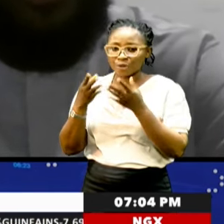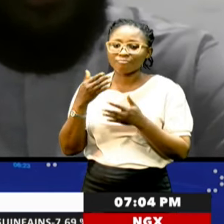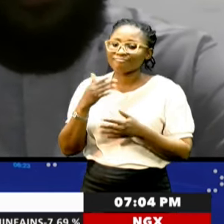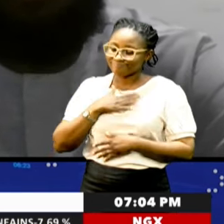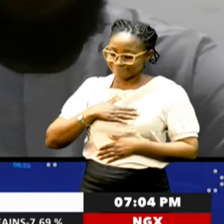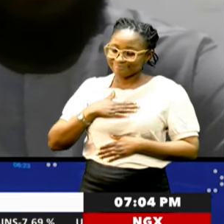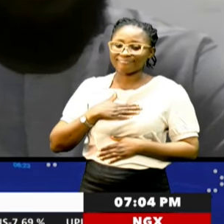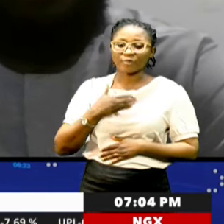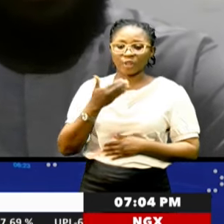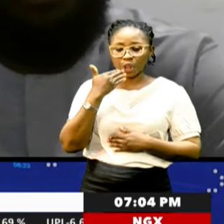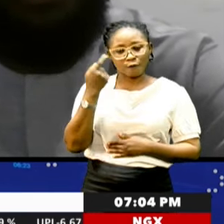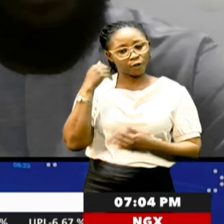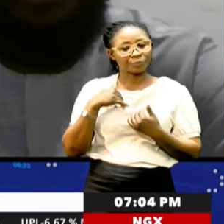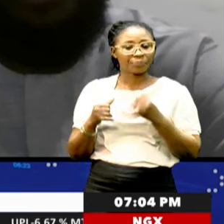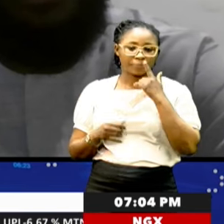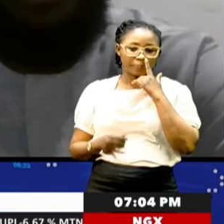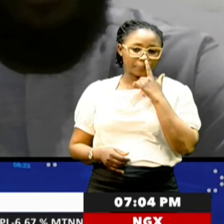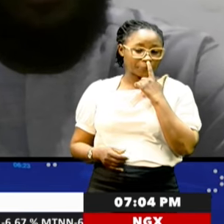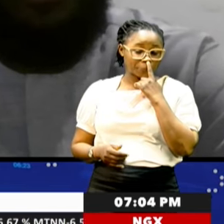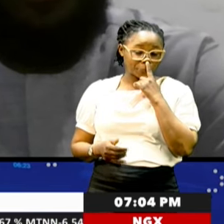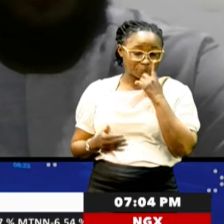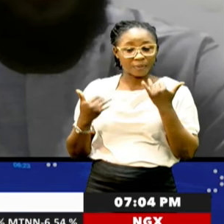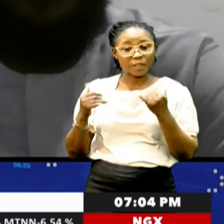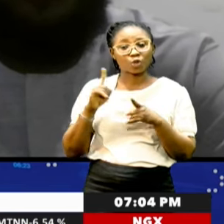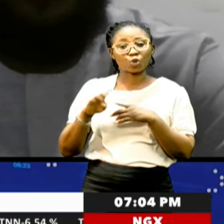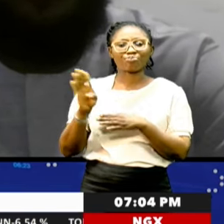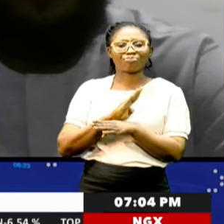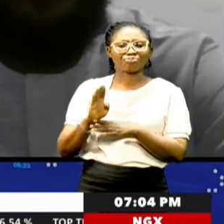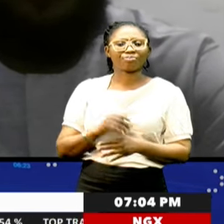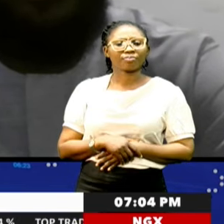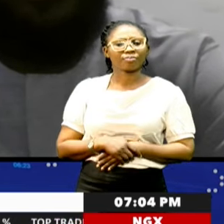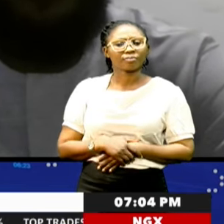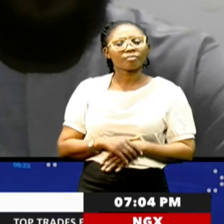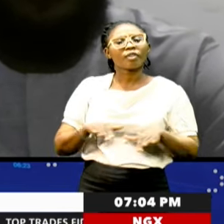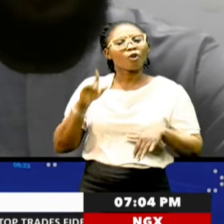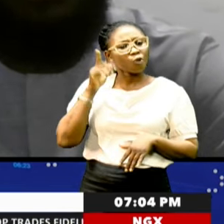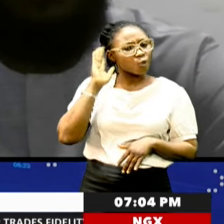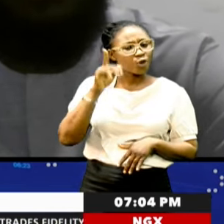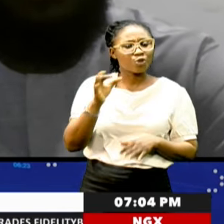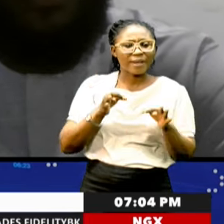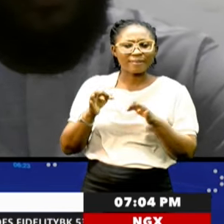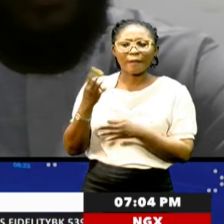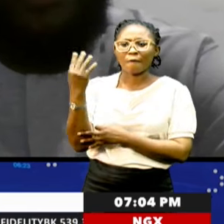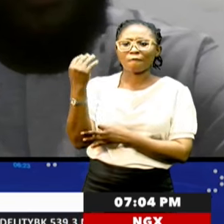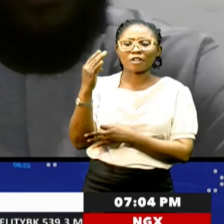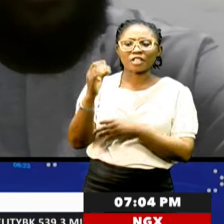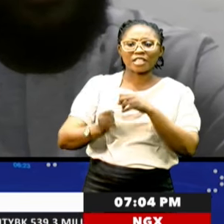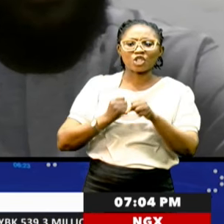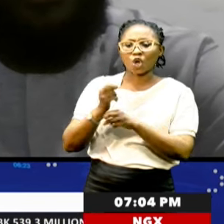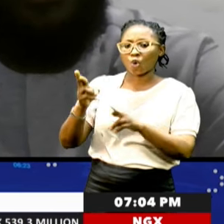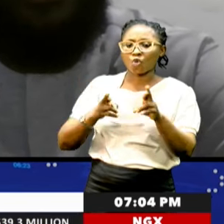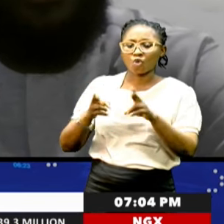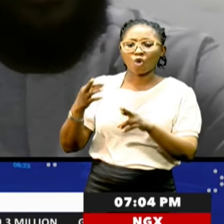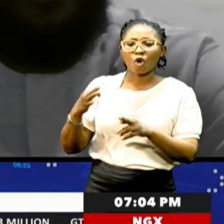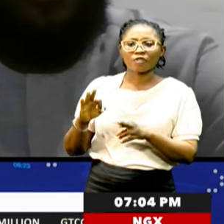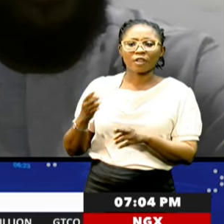Thank you for having me. Now, right. Now, let's get straight into the business of the day. How will you describe the 14 years rule of the